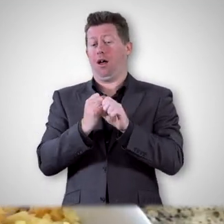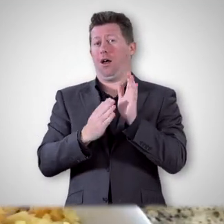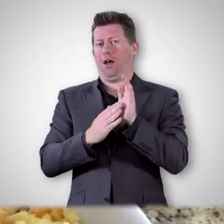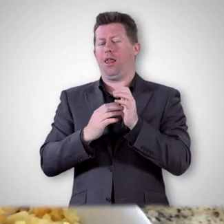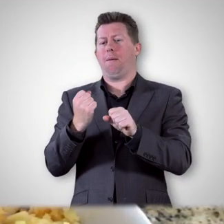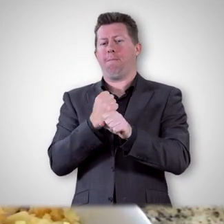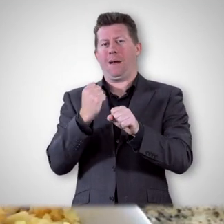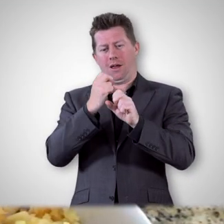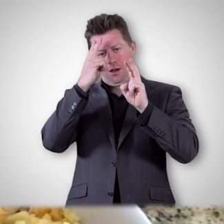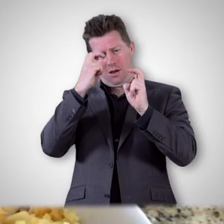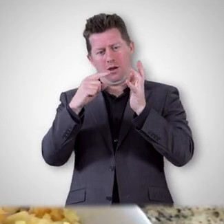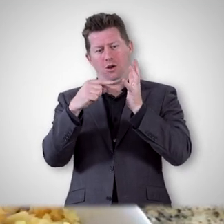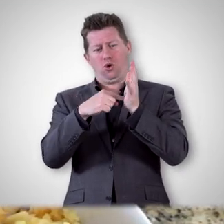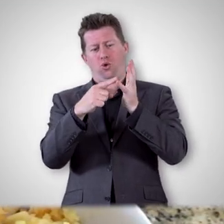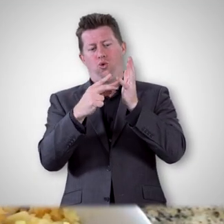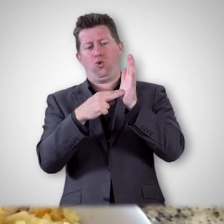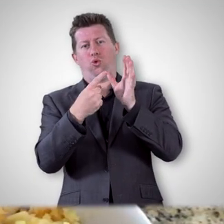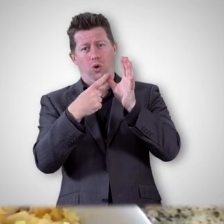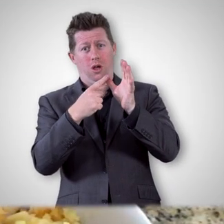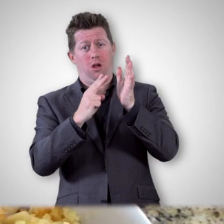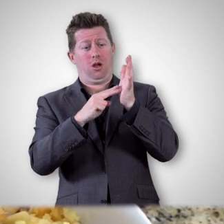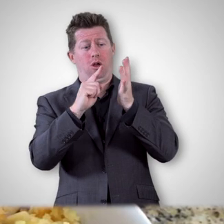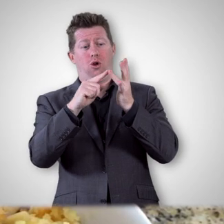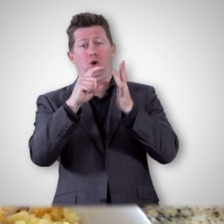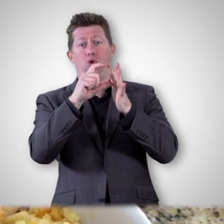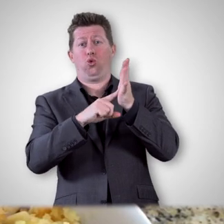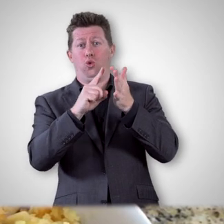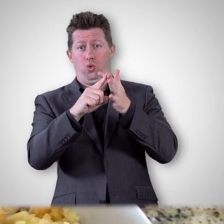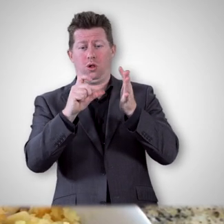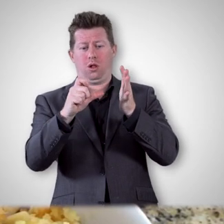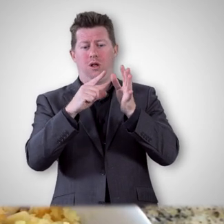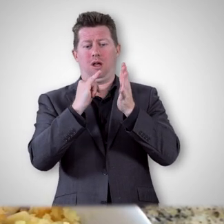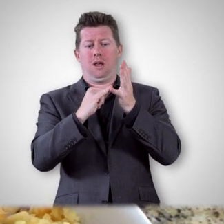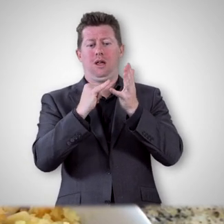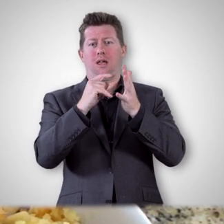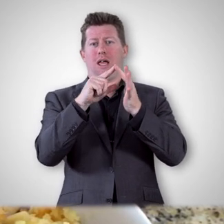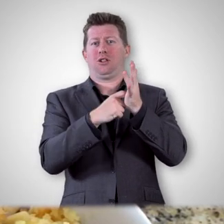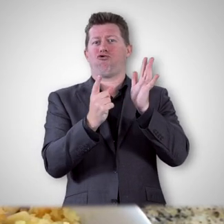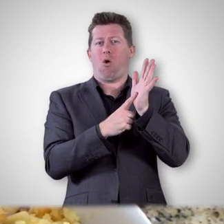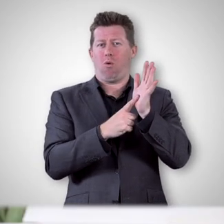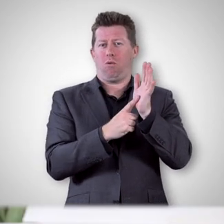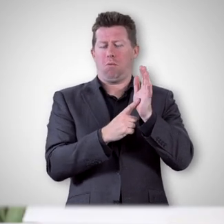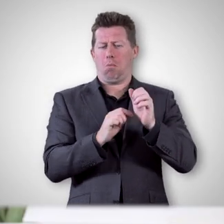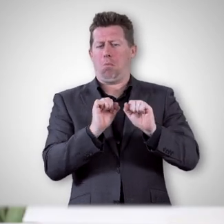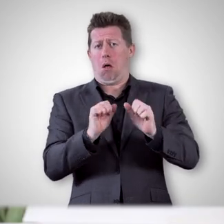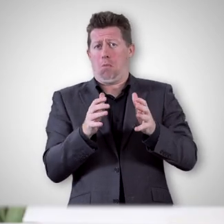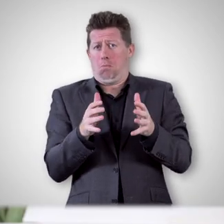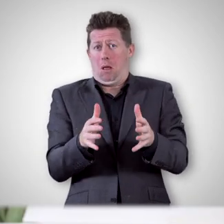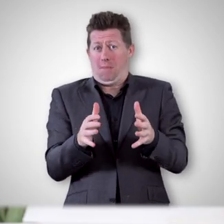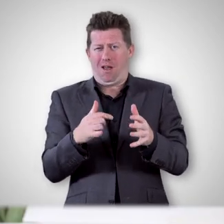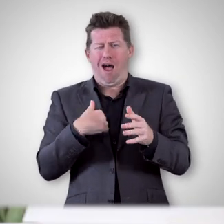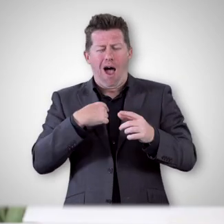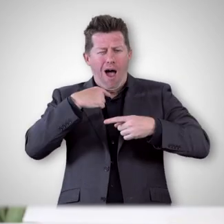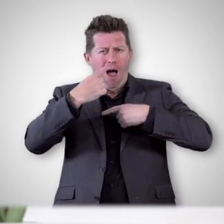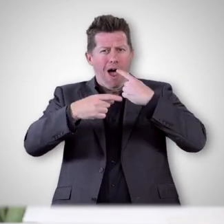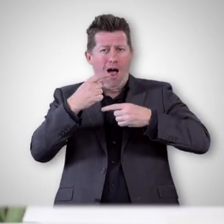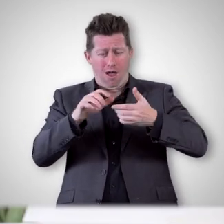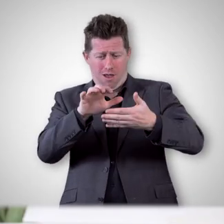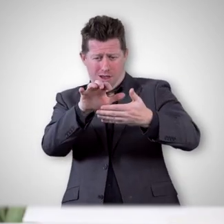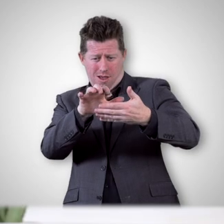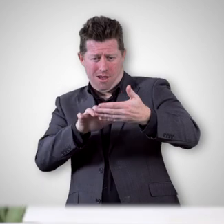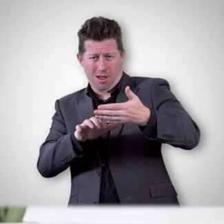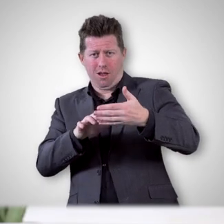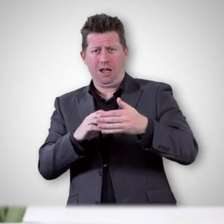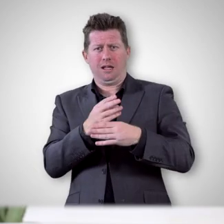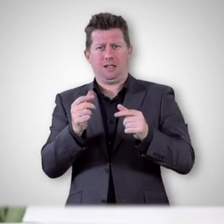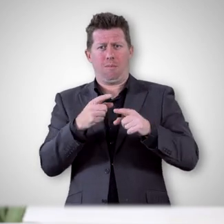used to make something that she called tuna noodle casserole or tuna noodle wiggle. Now I'm going to give you the recipe to